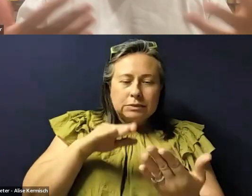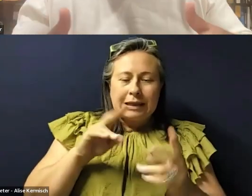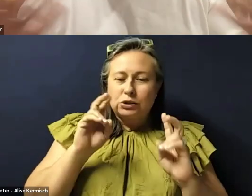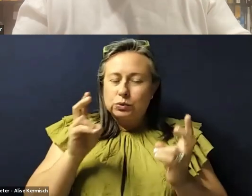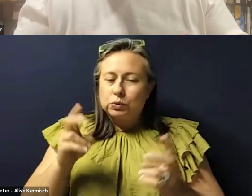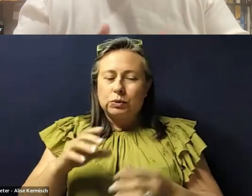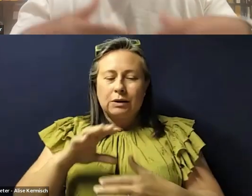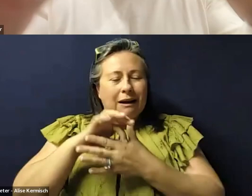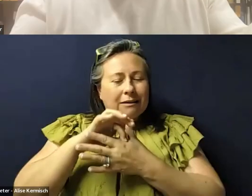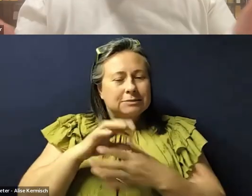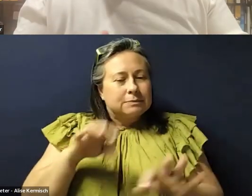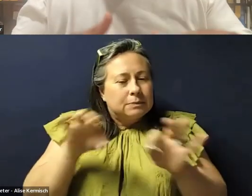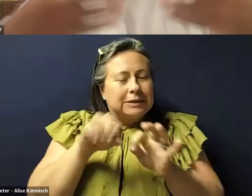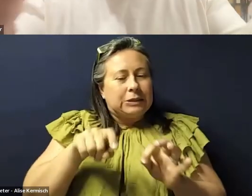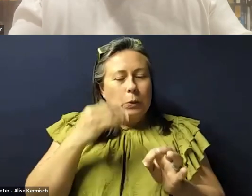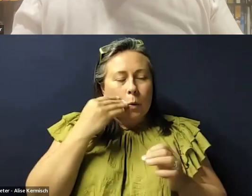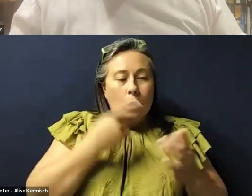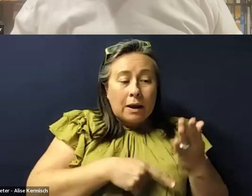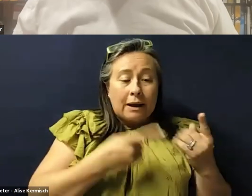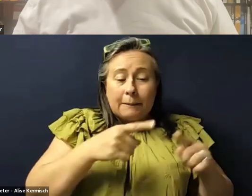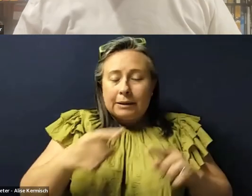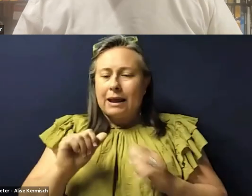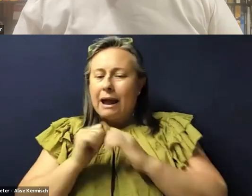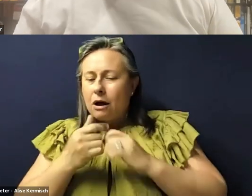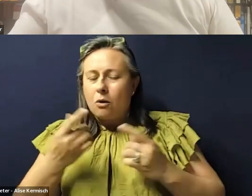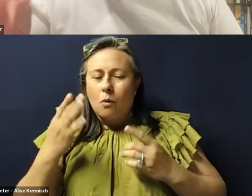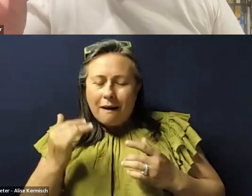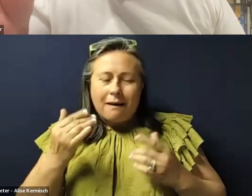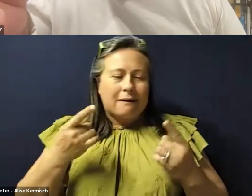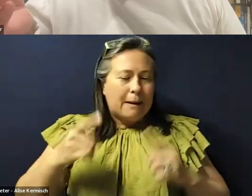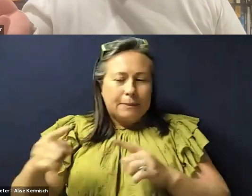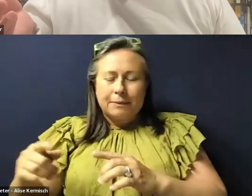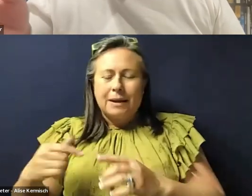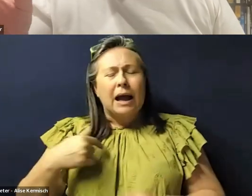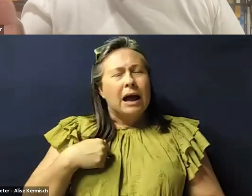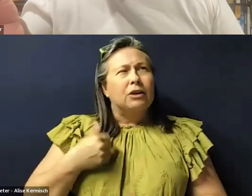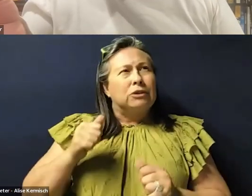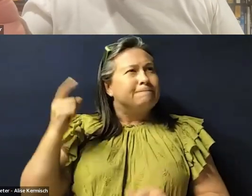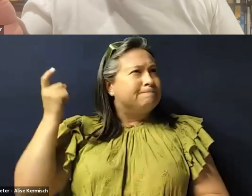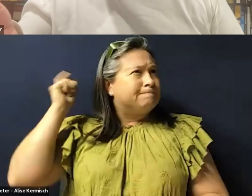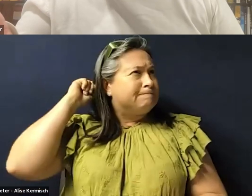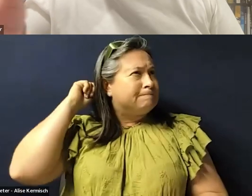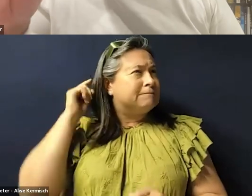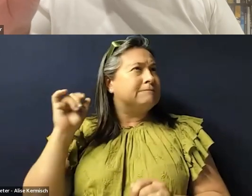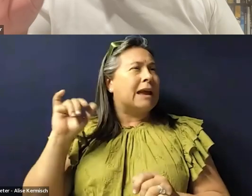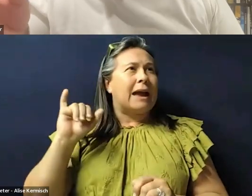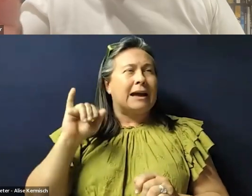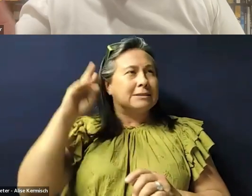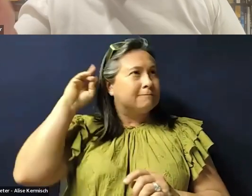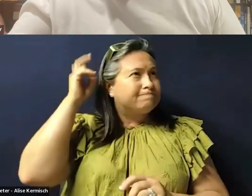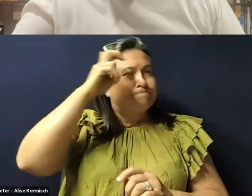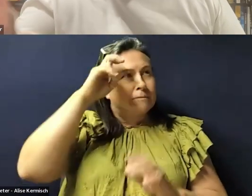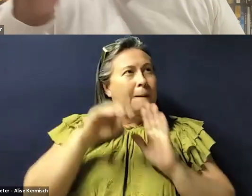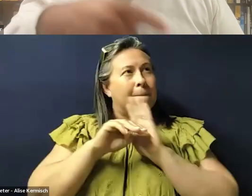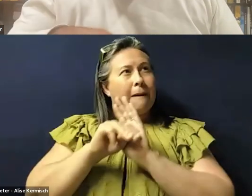important. You have to know what's happening, why it's happening, who it's happening to. And so I hold on to that as a model. I held